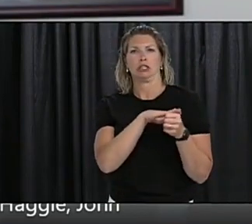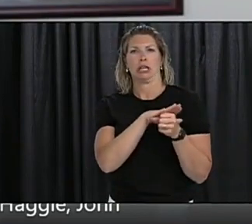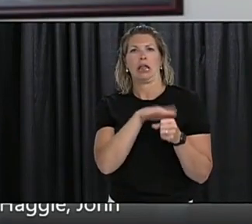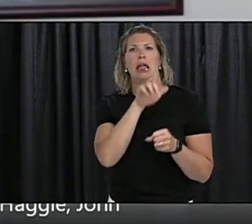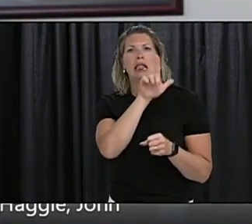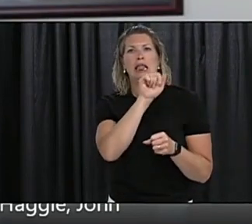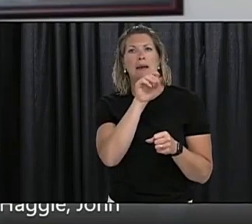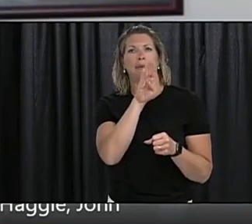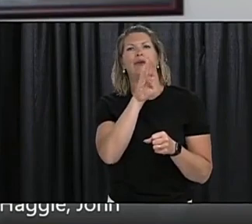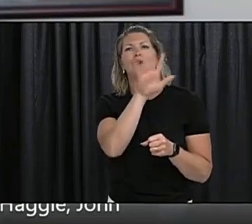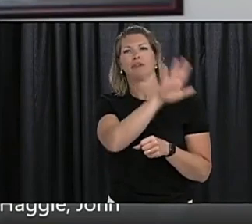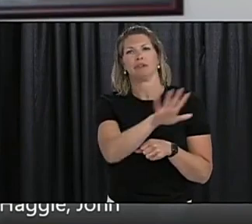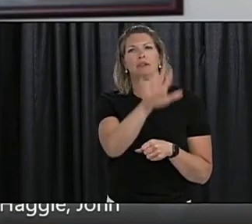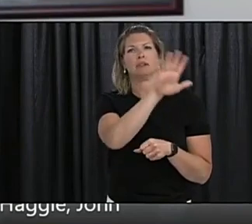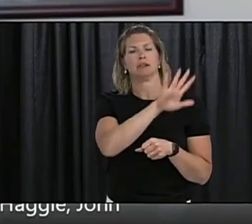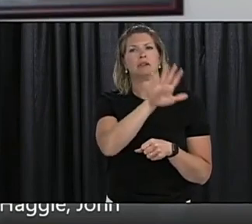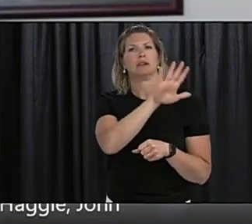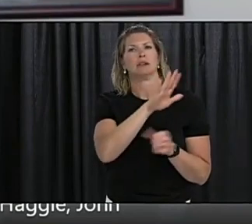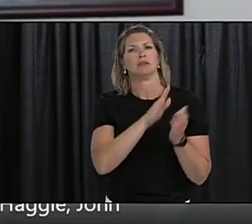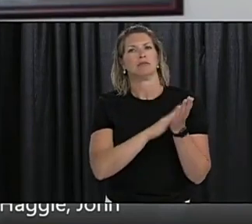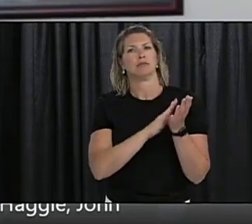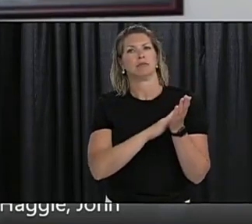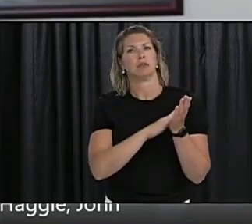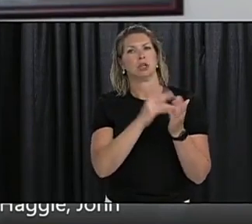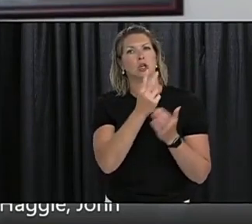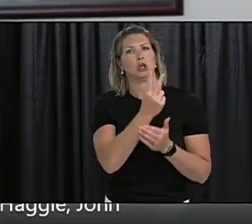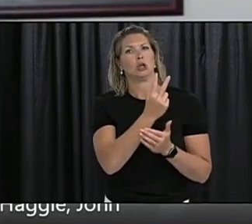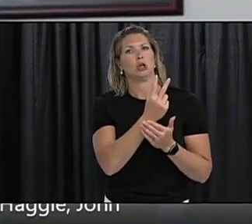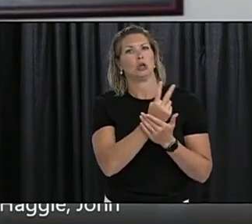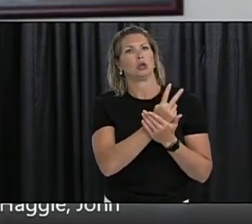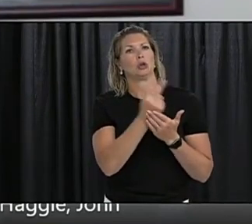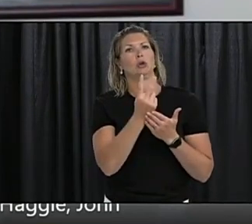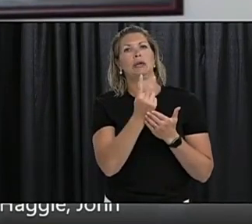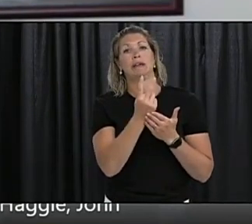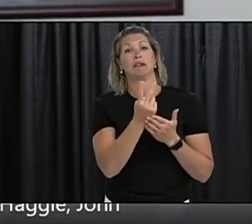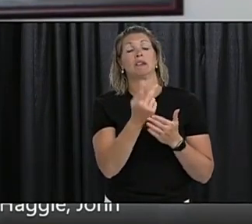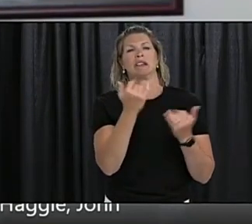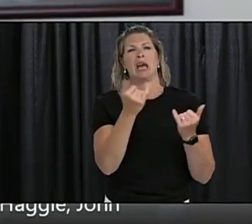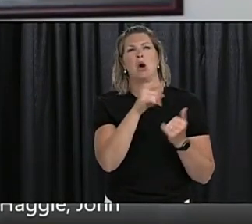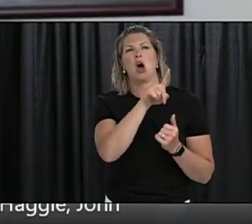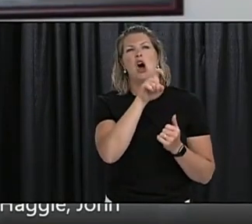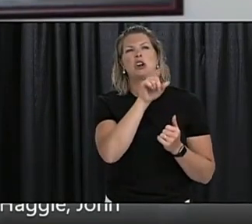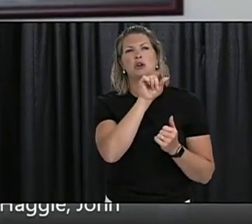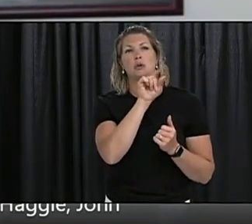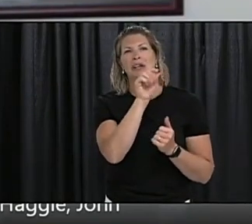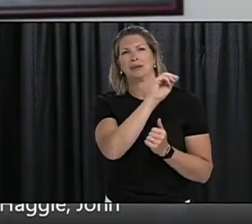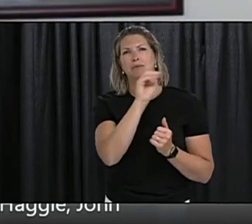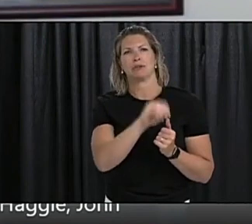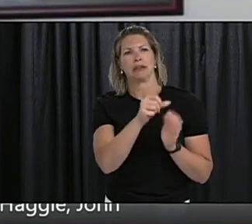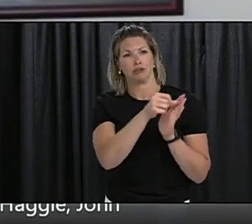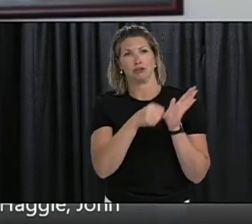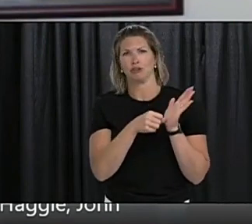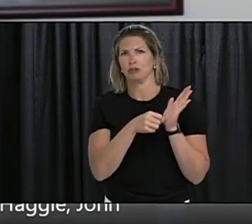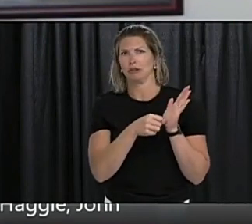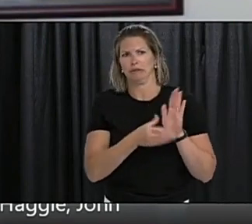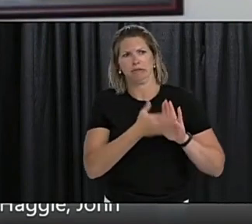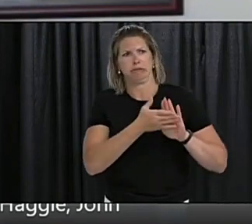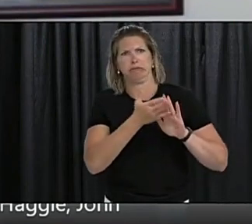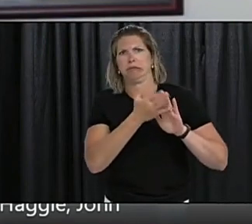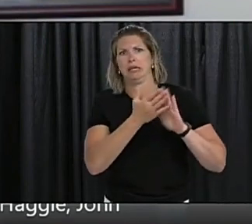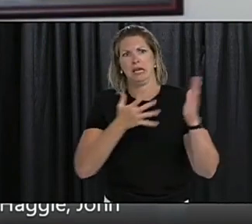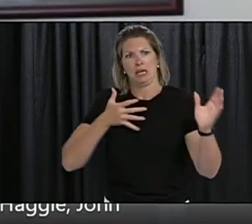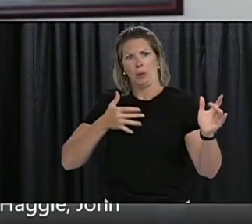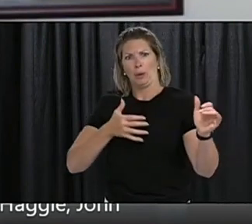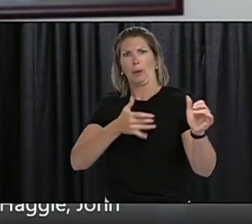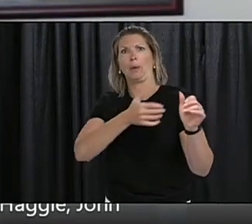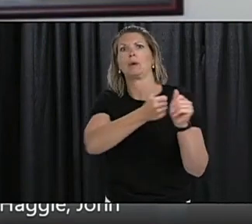excess of 120% of surgical activity. So things are moving back towards normal. I've directed the